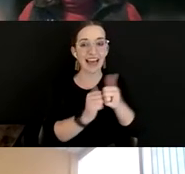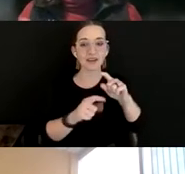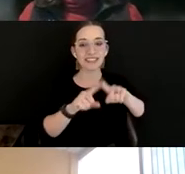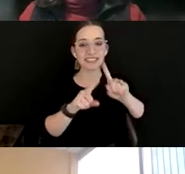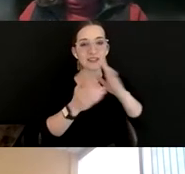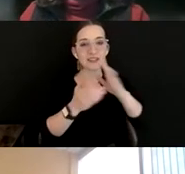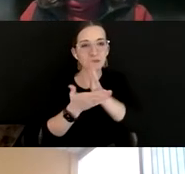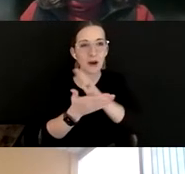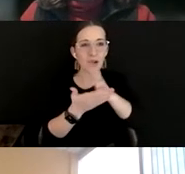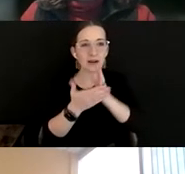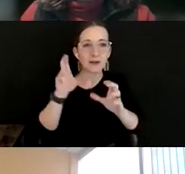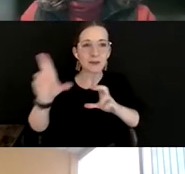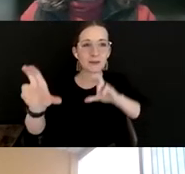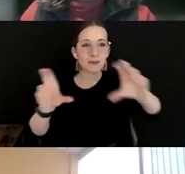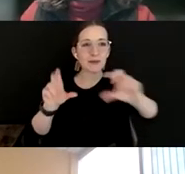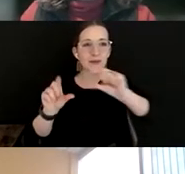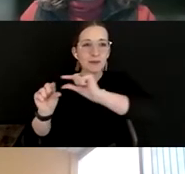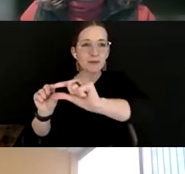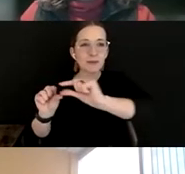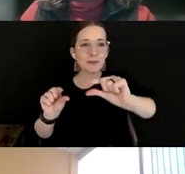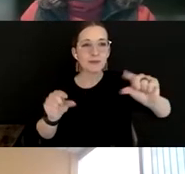distributed across individuals.